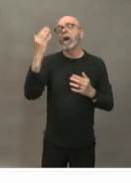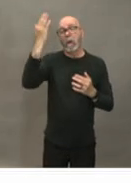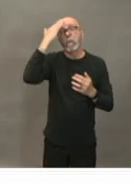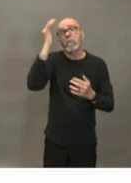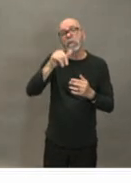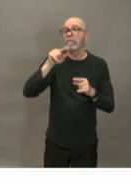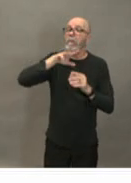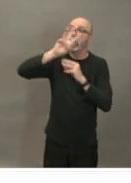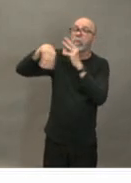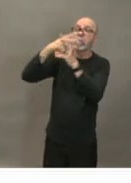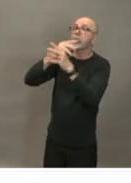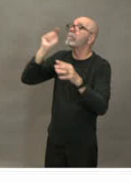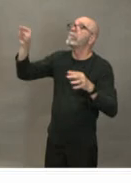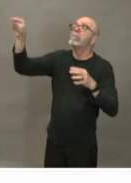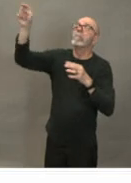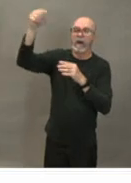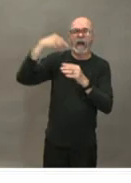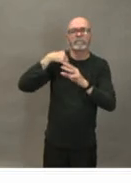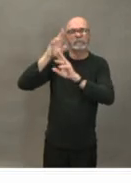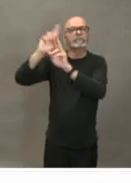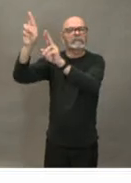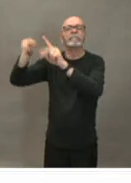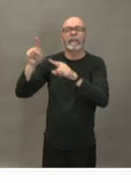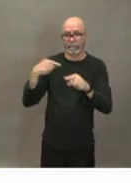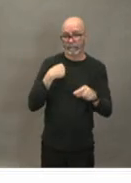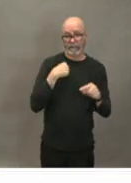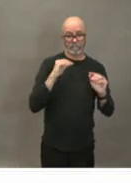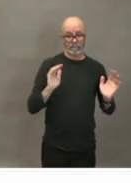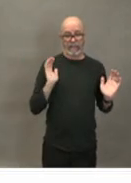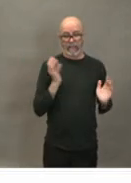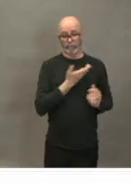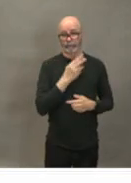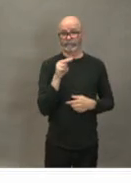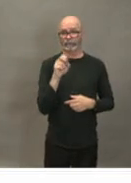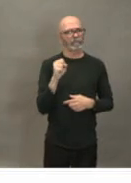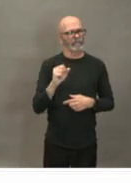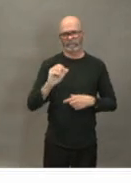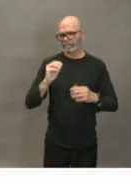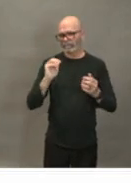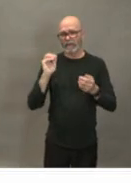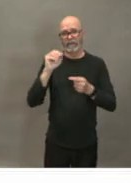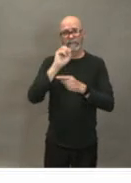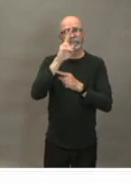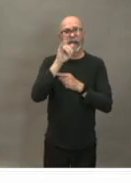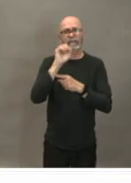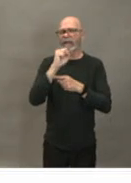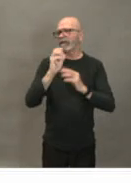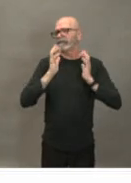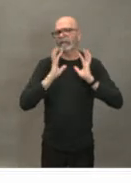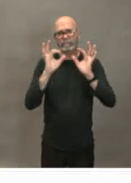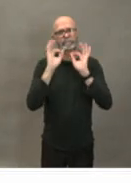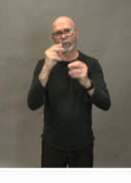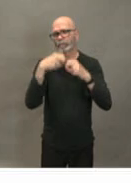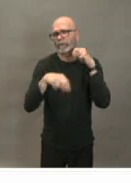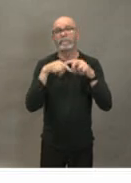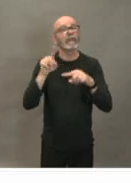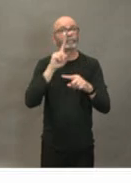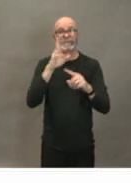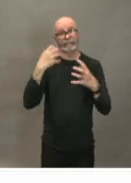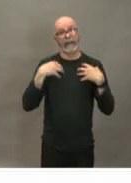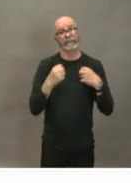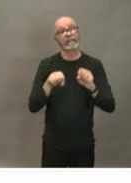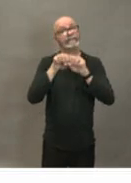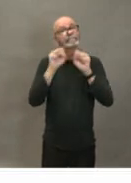we think we'll face with the numbers and we've been working with all of our partners in health system to be ready to that effect as well